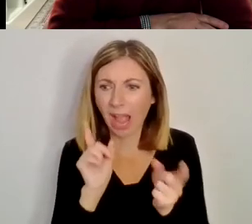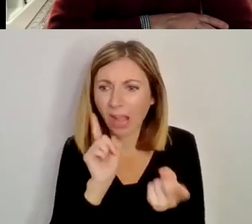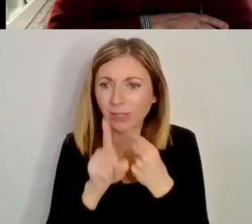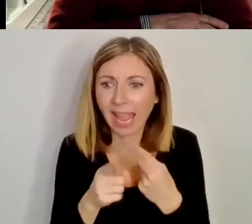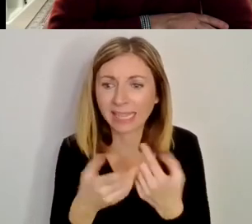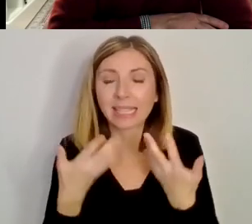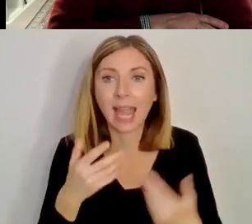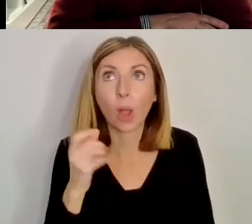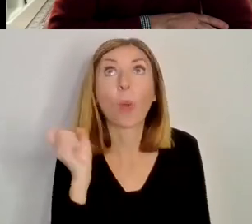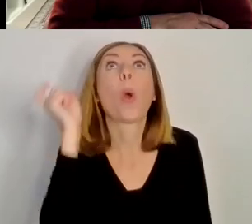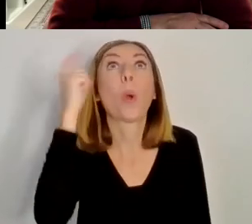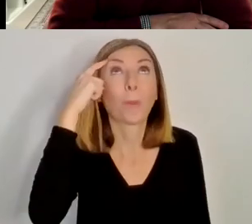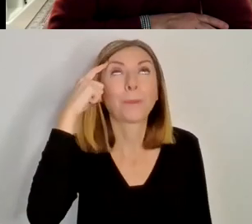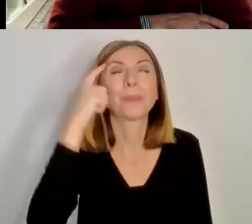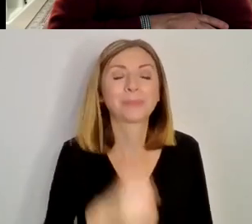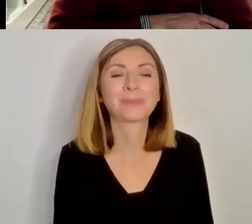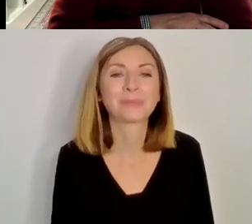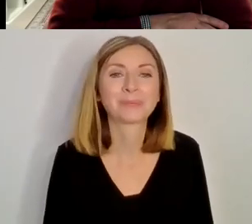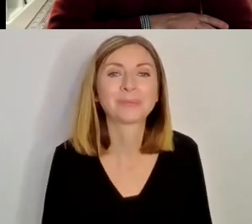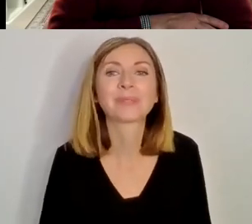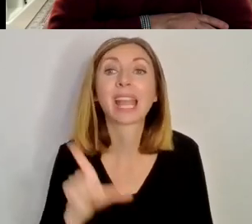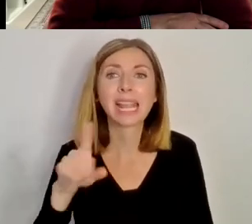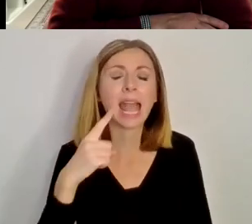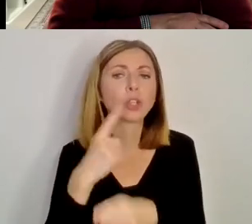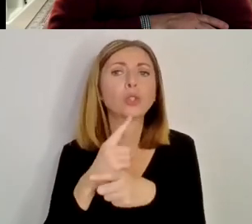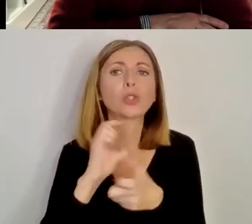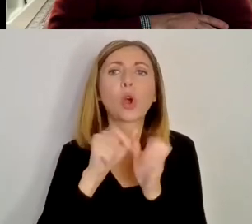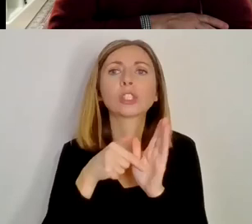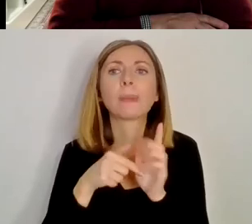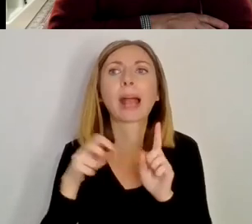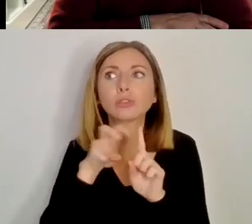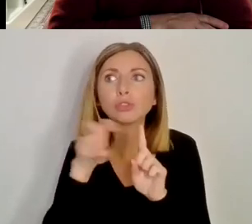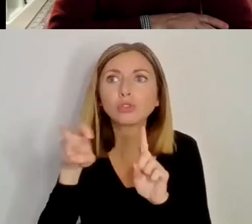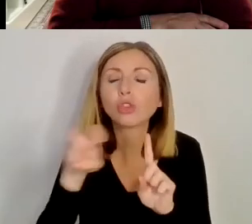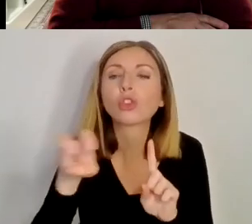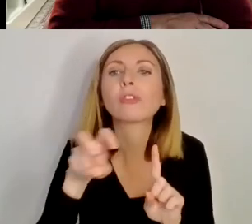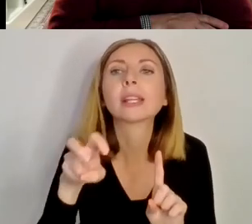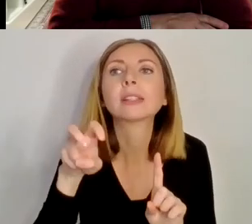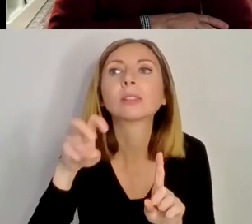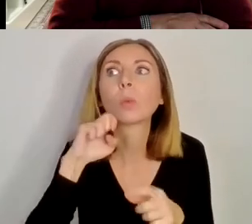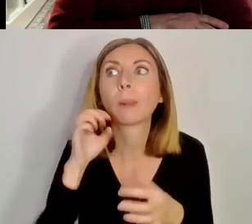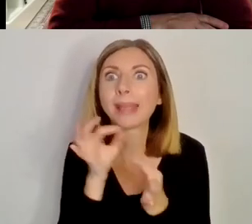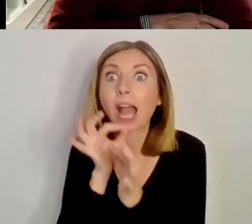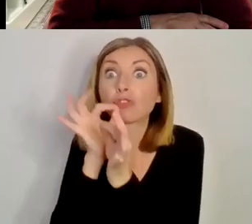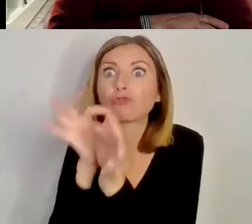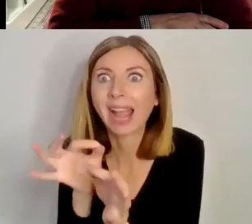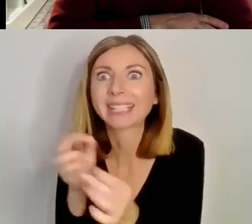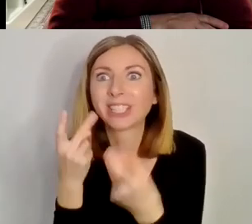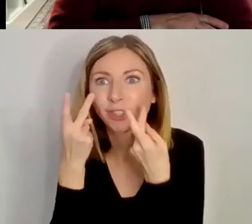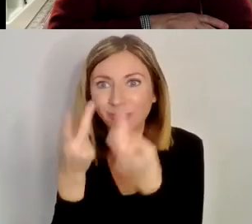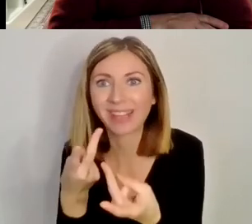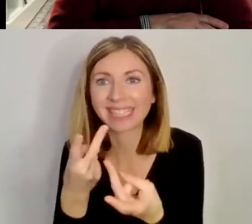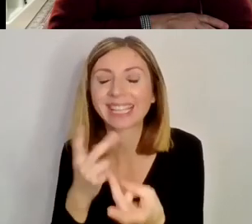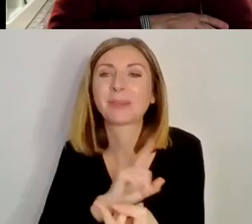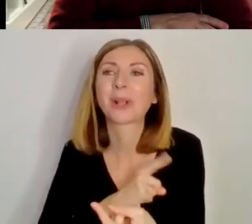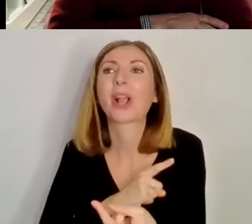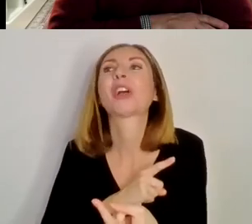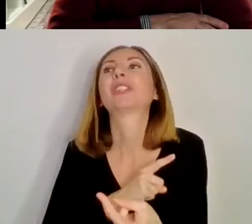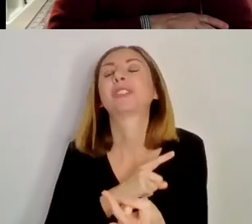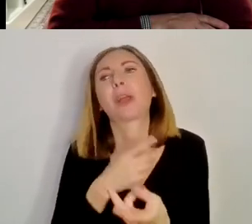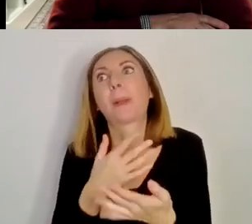Um, I think Leanne's idea of, of, um, tourism is very good, because all these Western retreats are in such beautiful places.